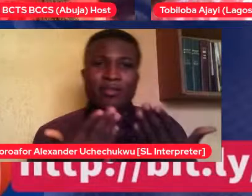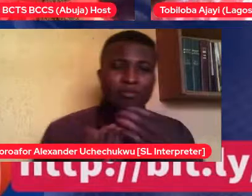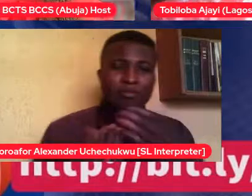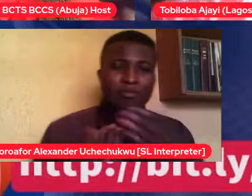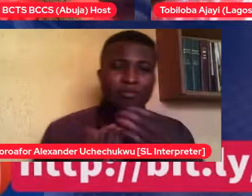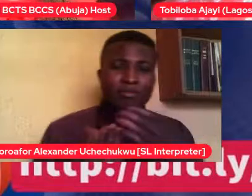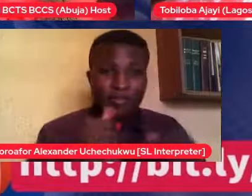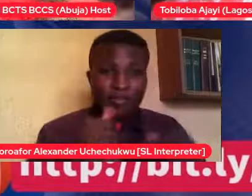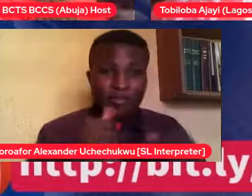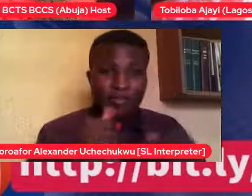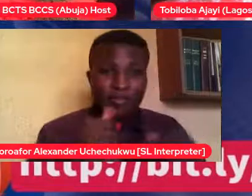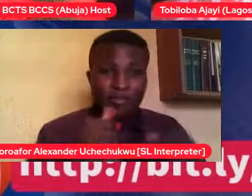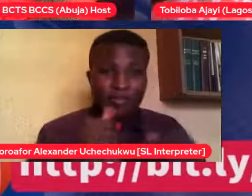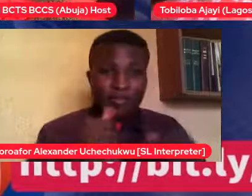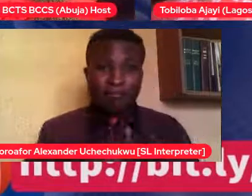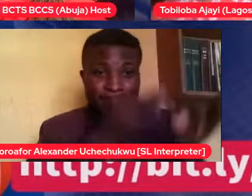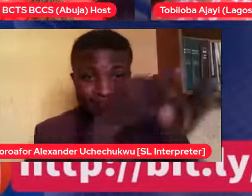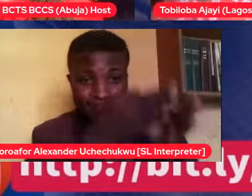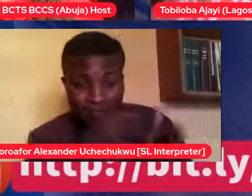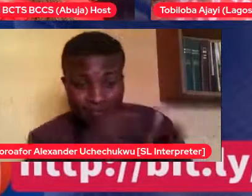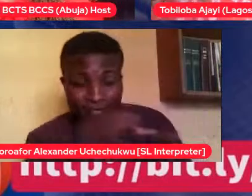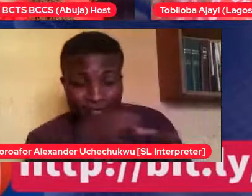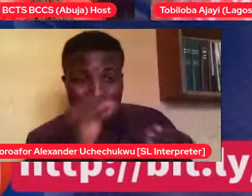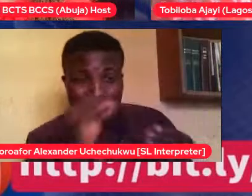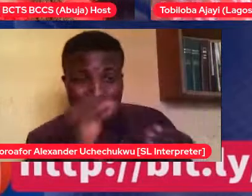individuals with autism do have such feelings.